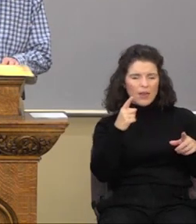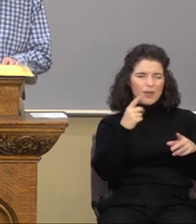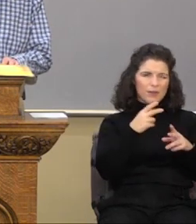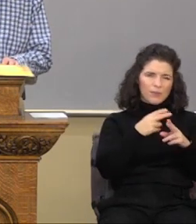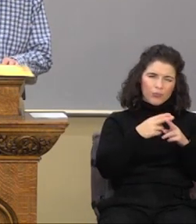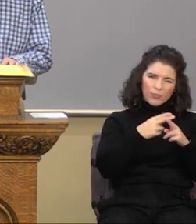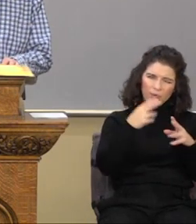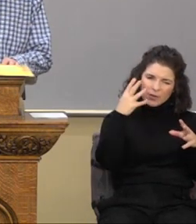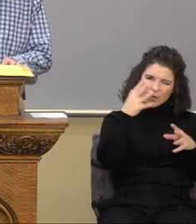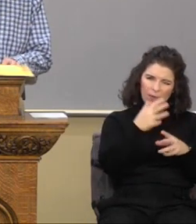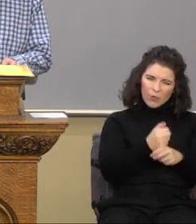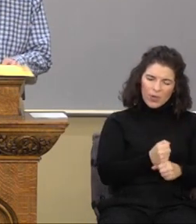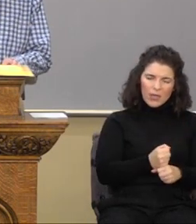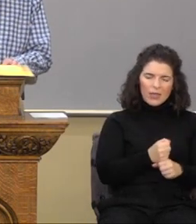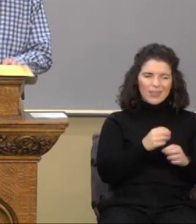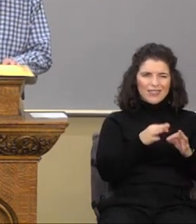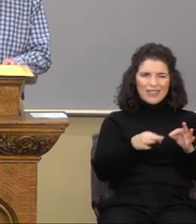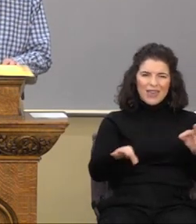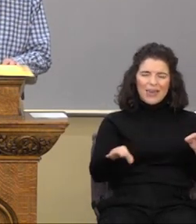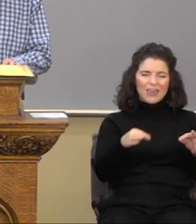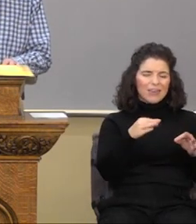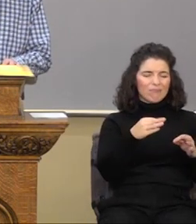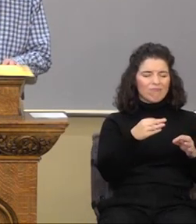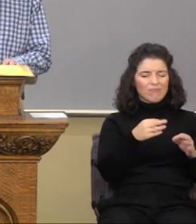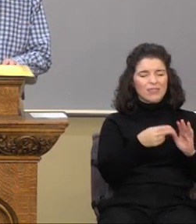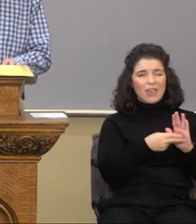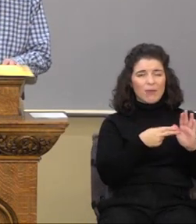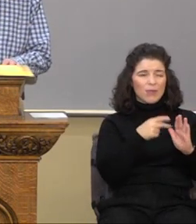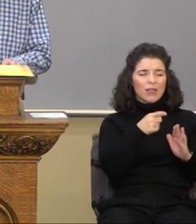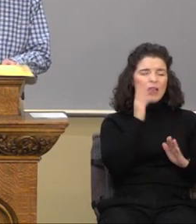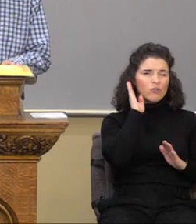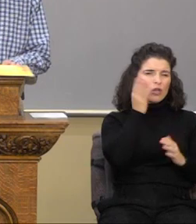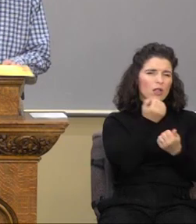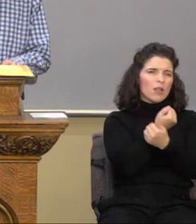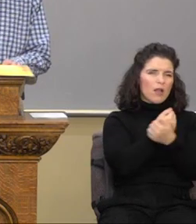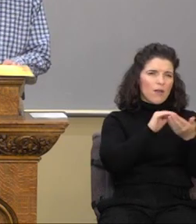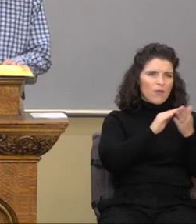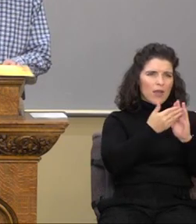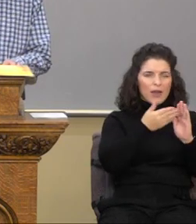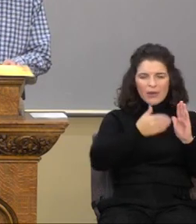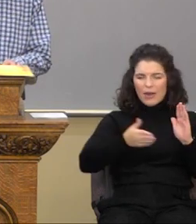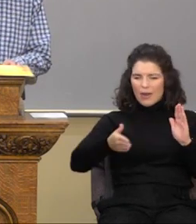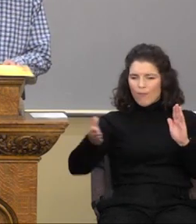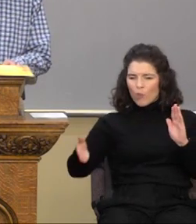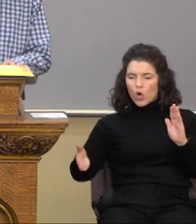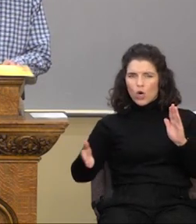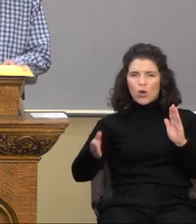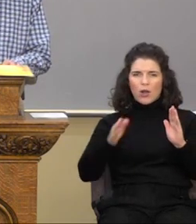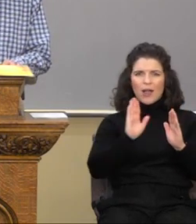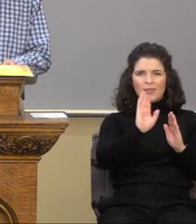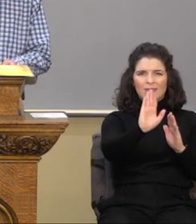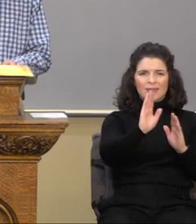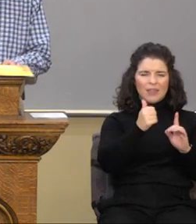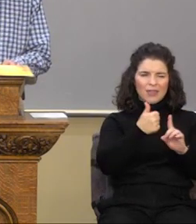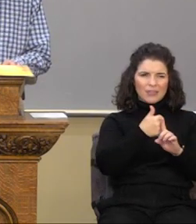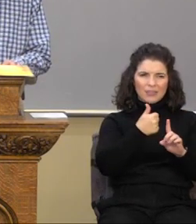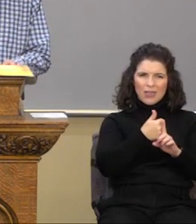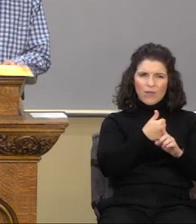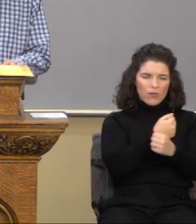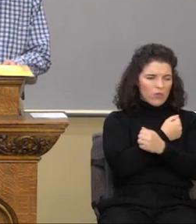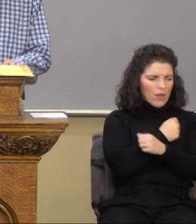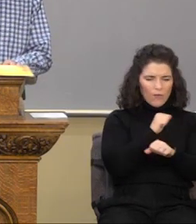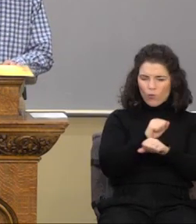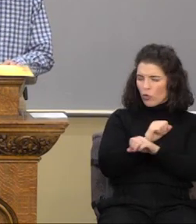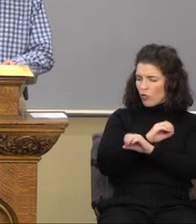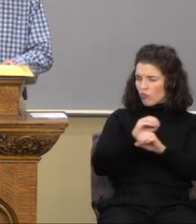comprehended in this saying, namely, thou shalt love thy neighbor as thyself. Love worketh no ill to